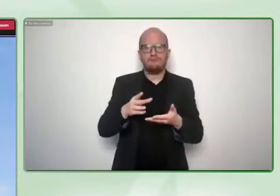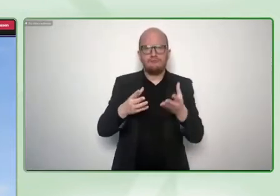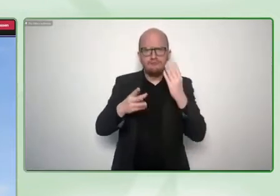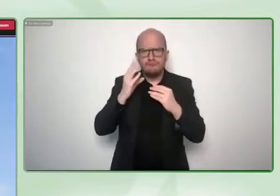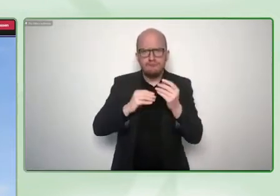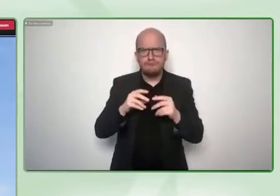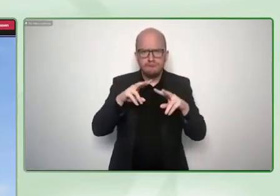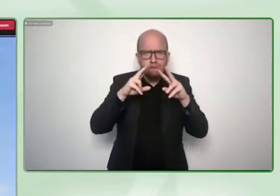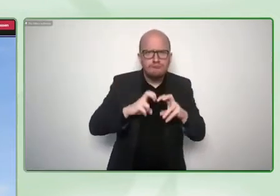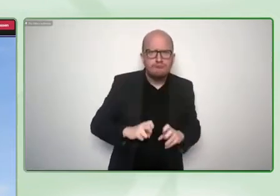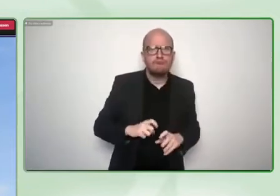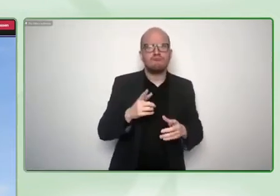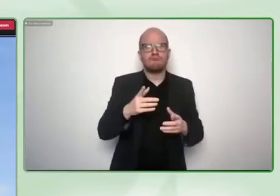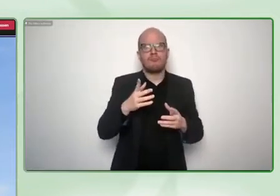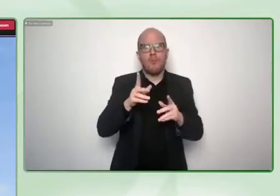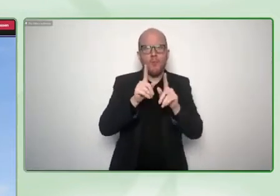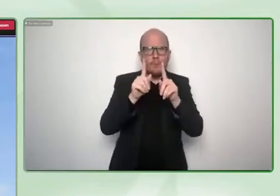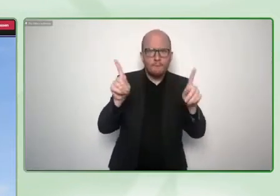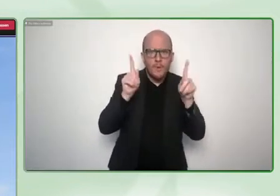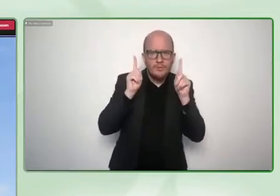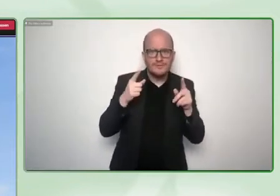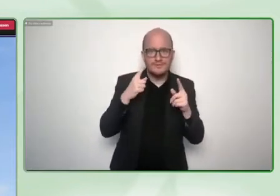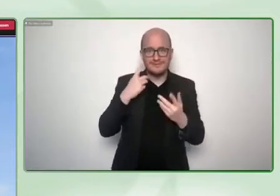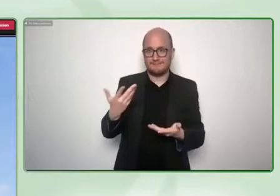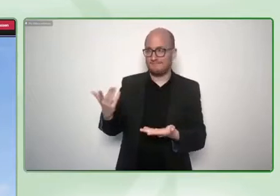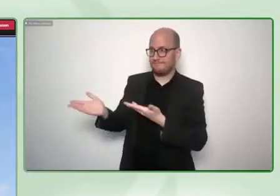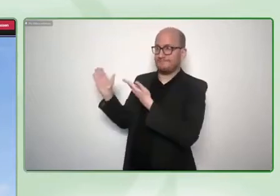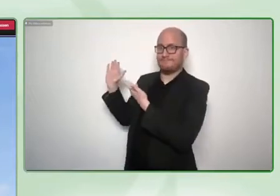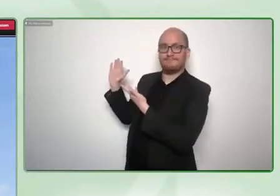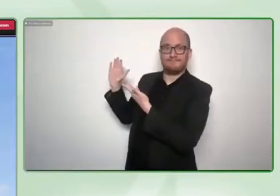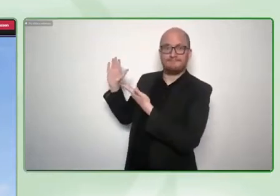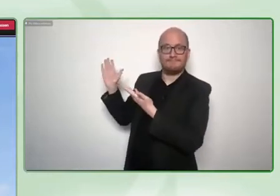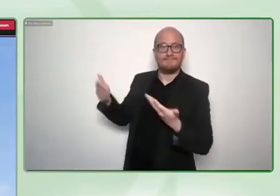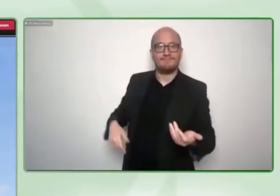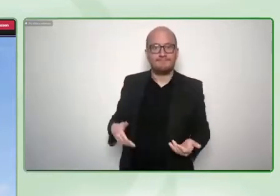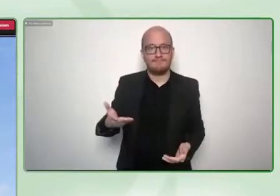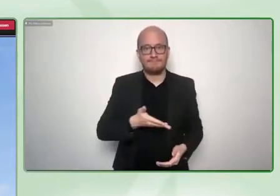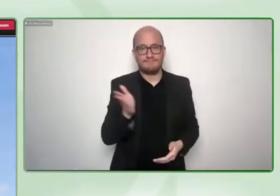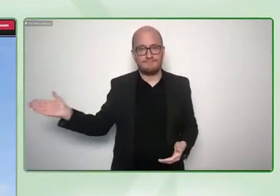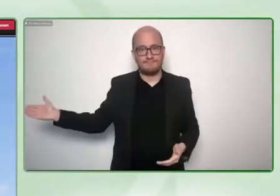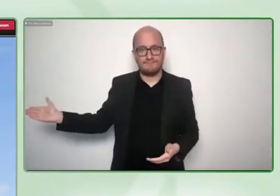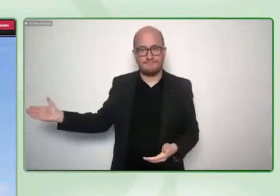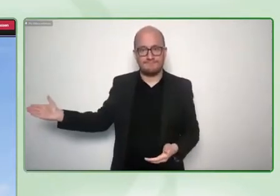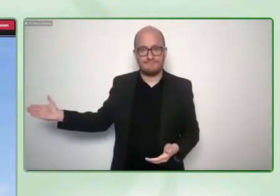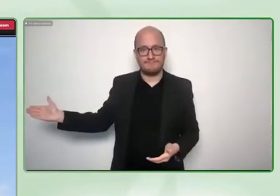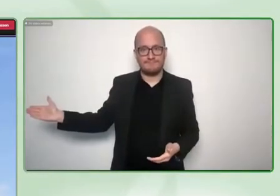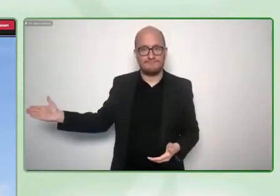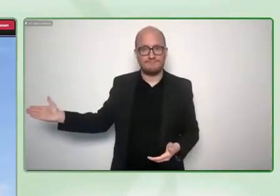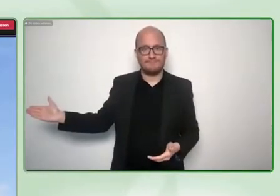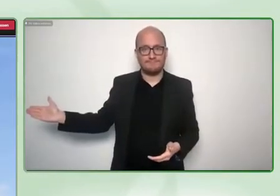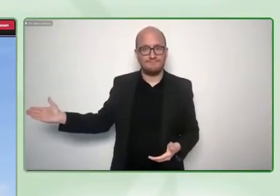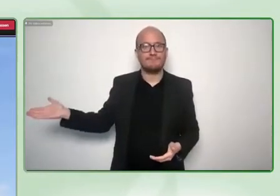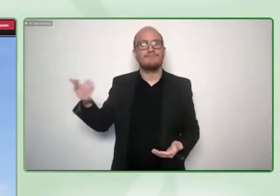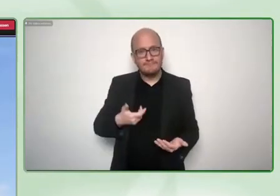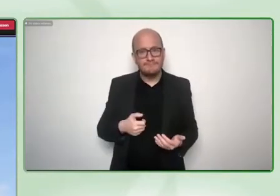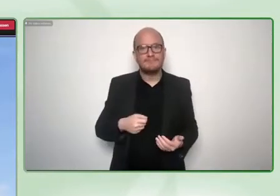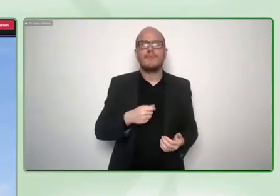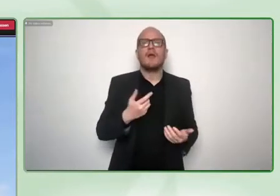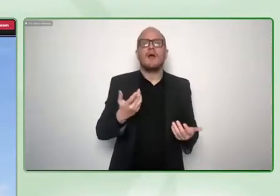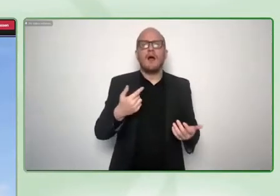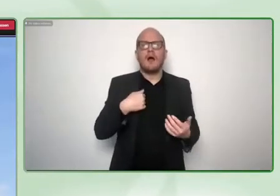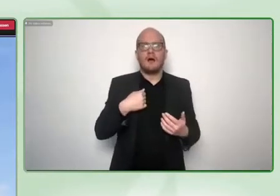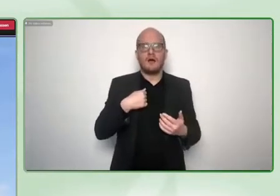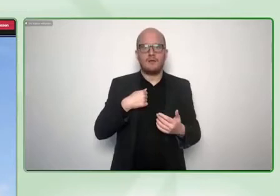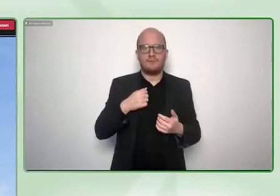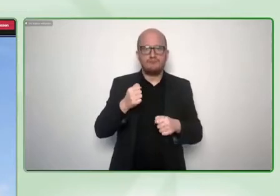and what I'm doing here is I'm head of and co-founded the Social Entrepreneurship Center. So we